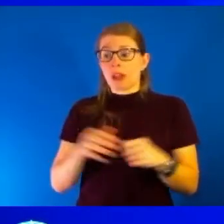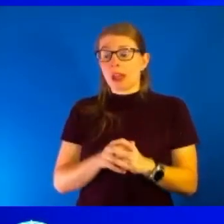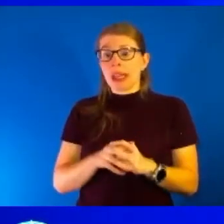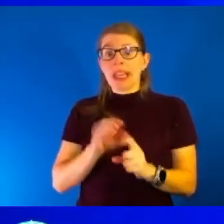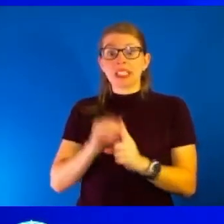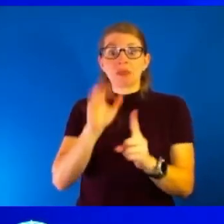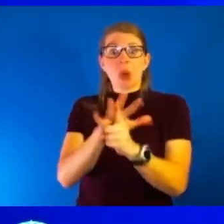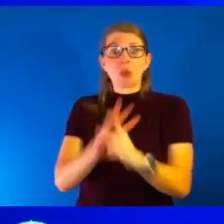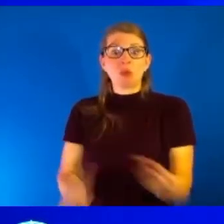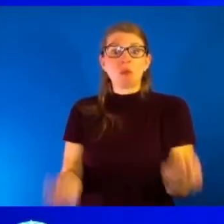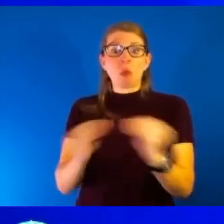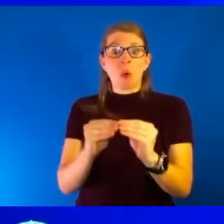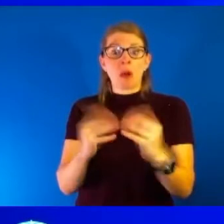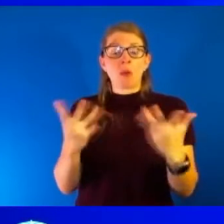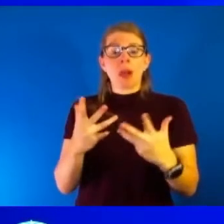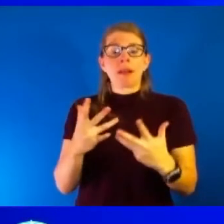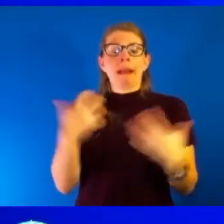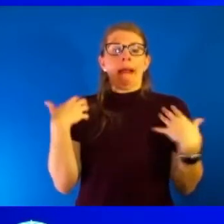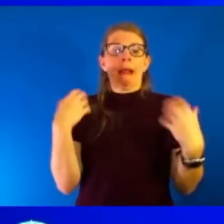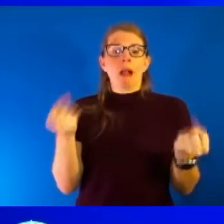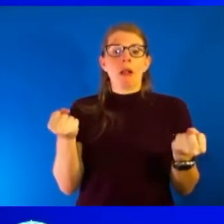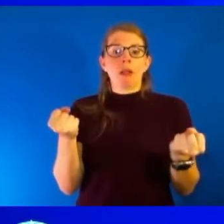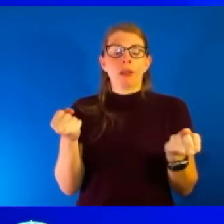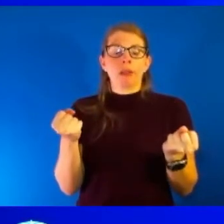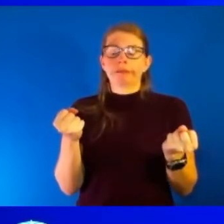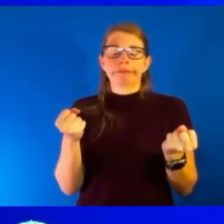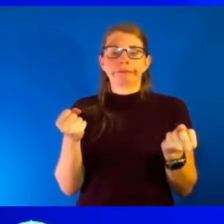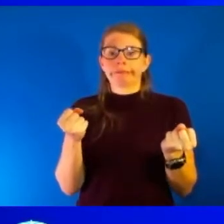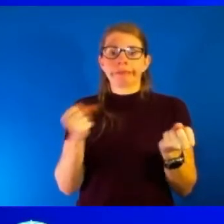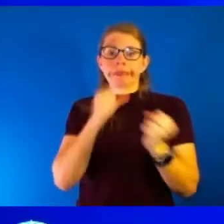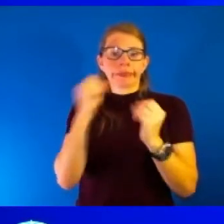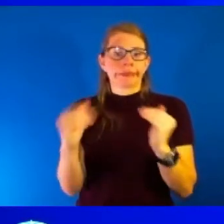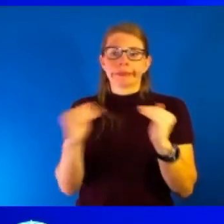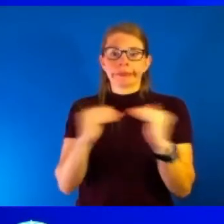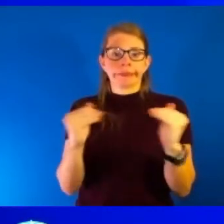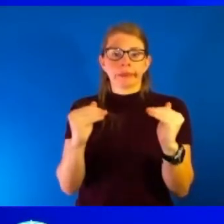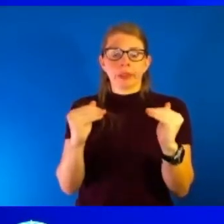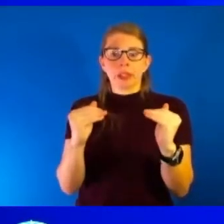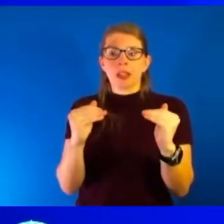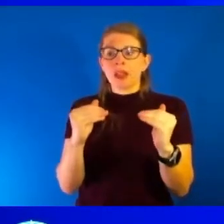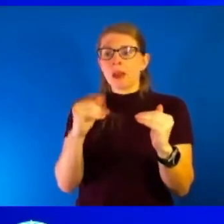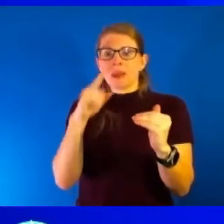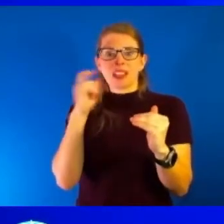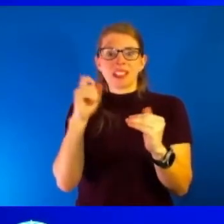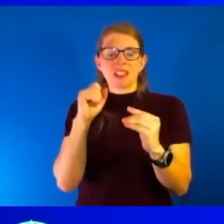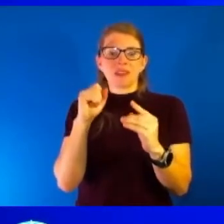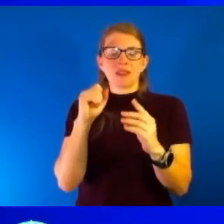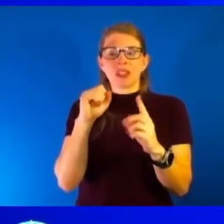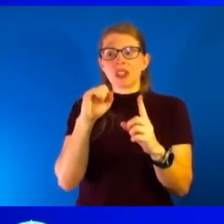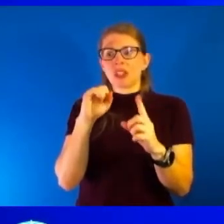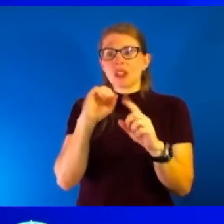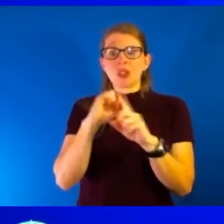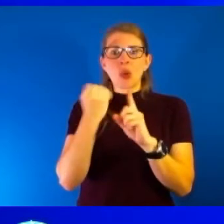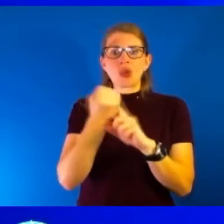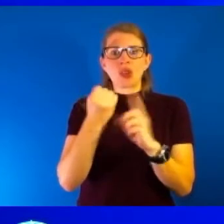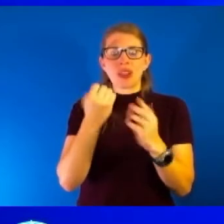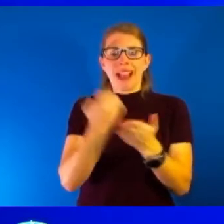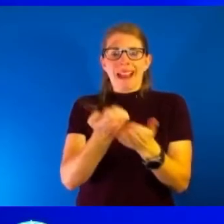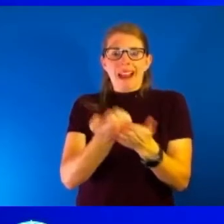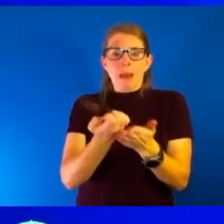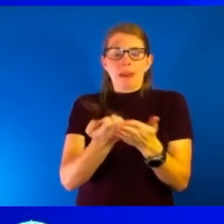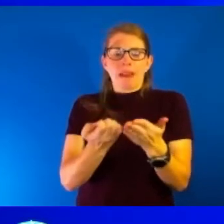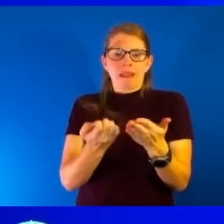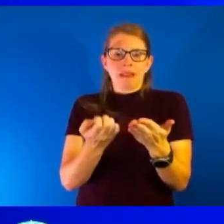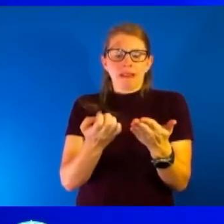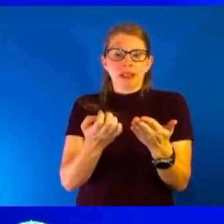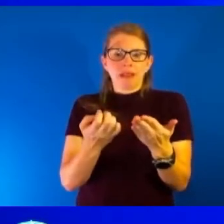more. And that's health inequity, and that's socioeconomic inequity. And now we are all dealing with supply chain issues. It didn't